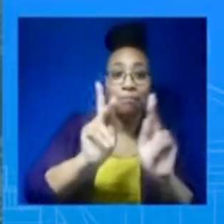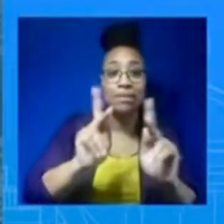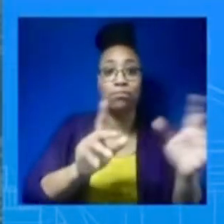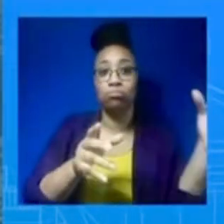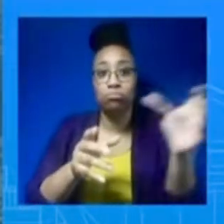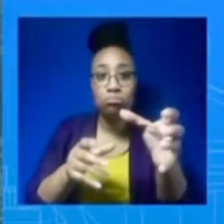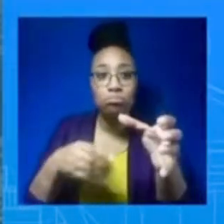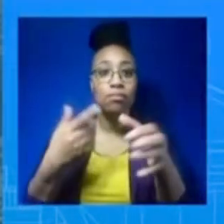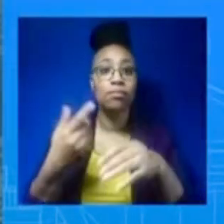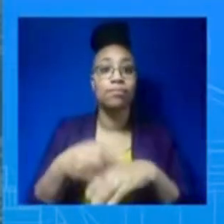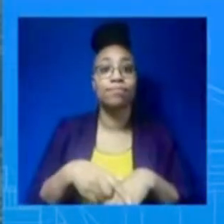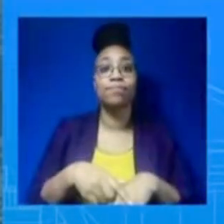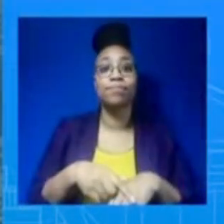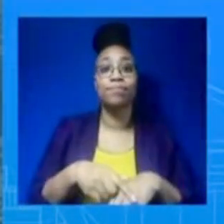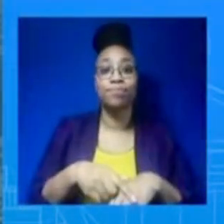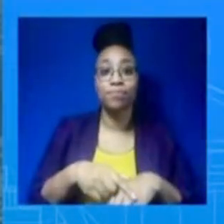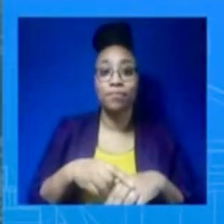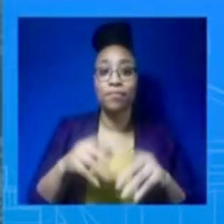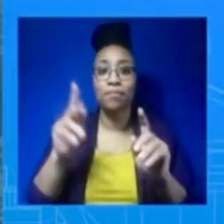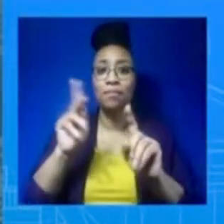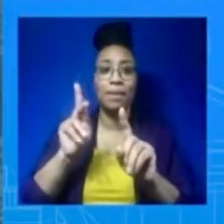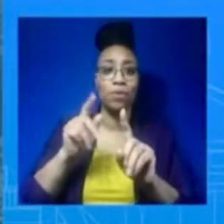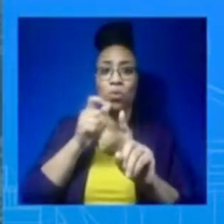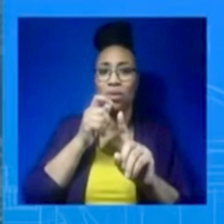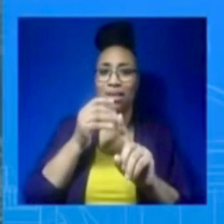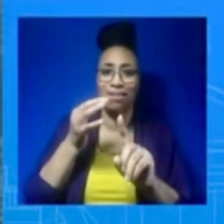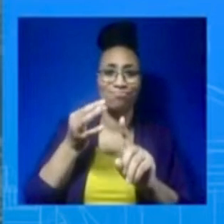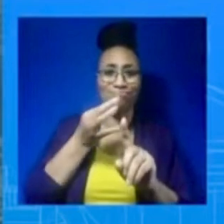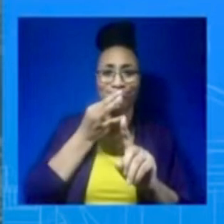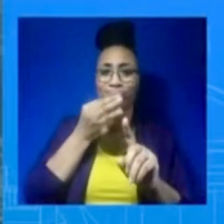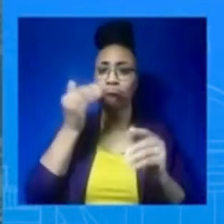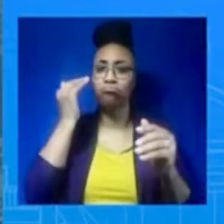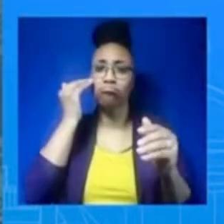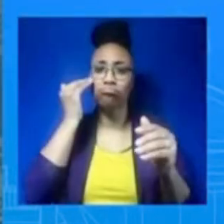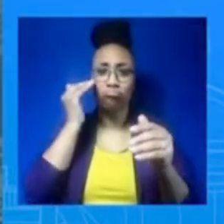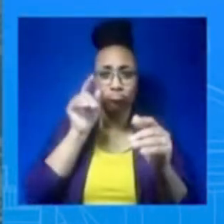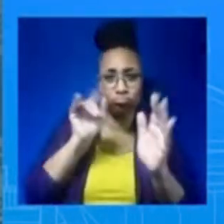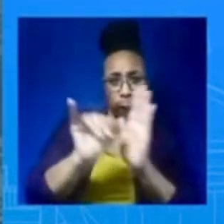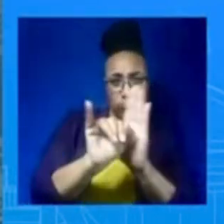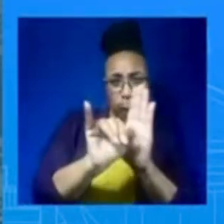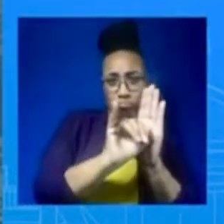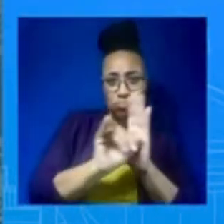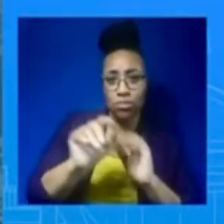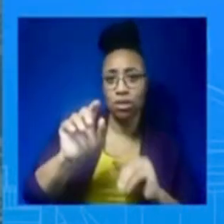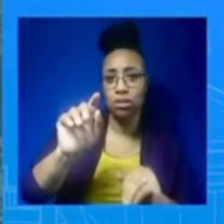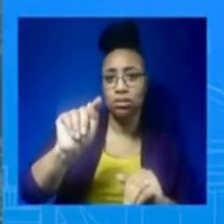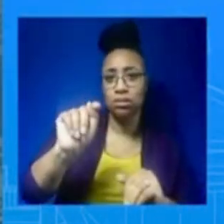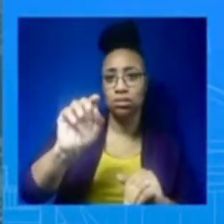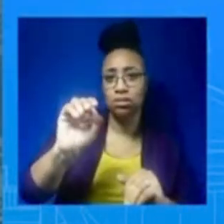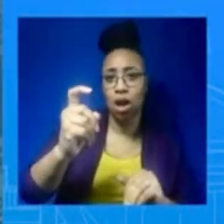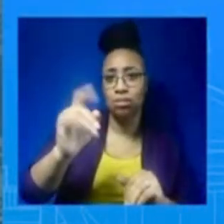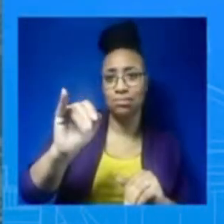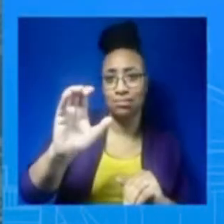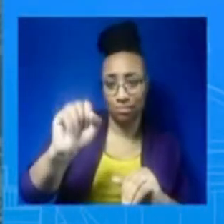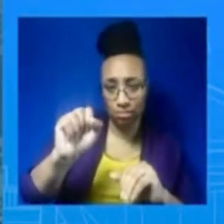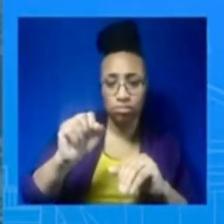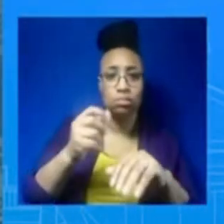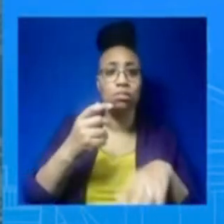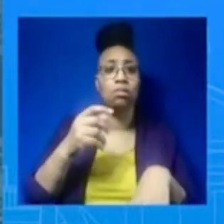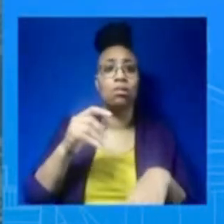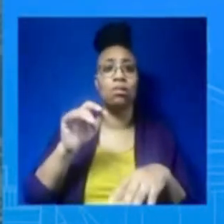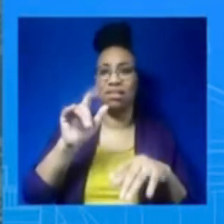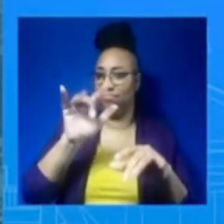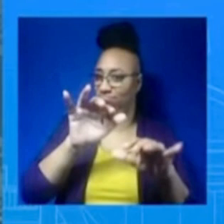the people of Palestine every step of the way. And we are going to be on the ground, helping them as long as it's needed. And